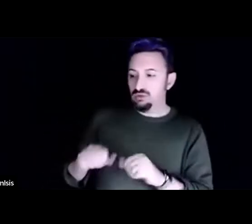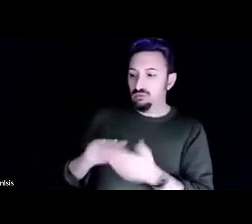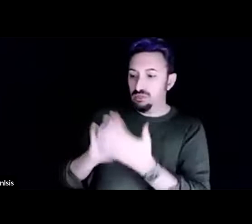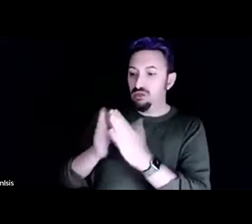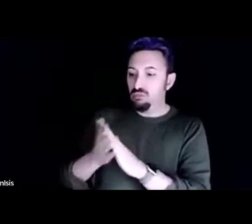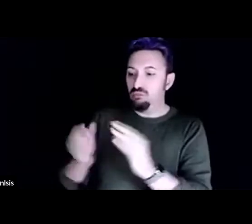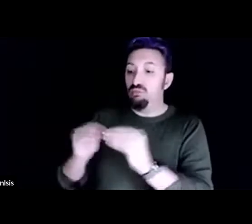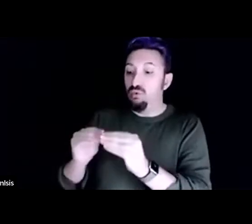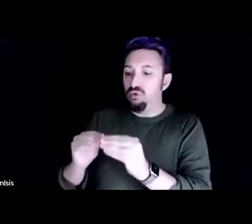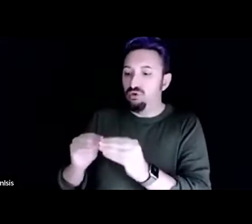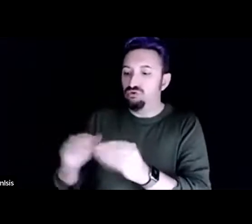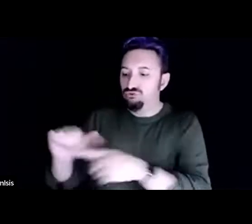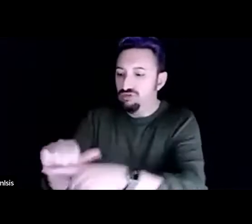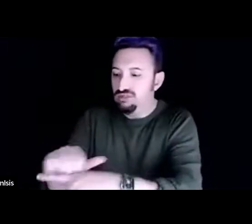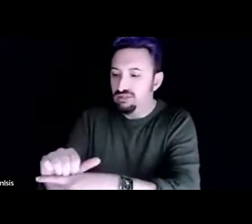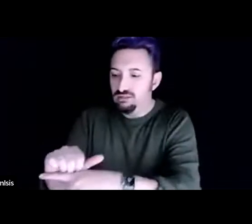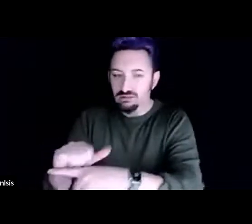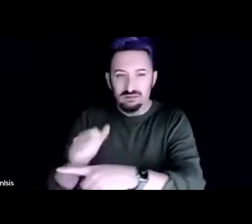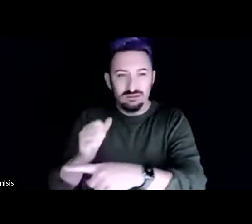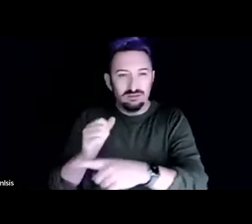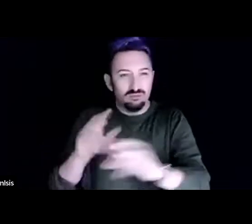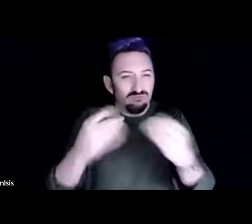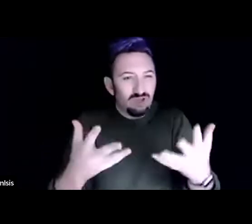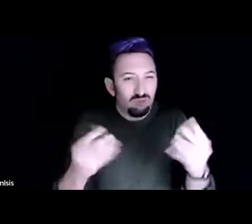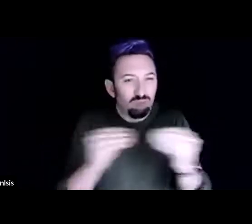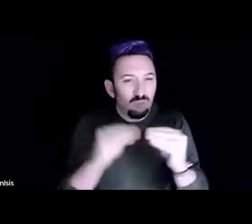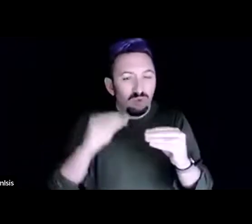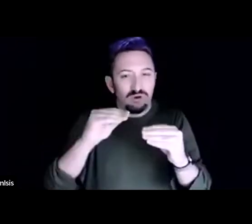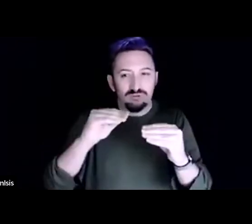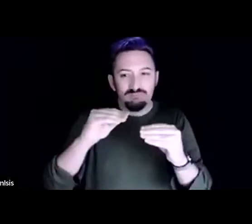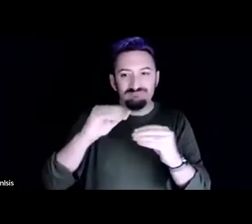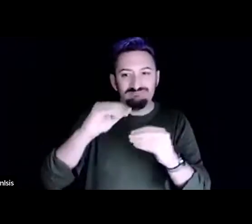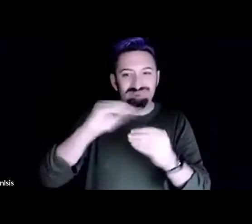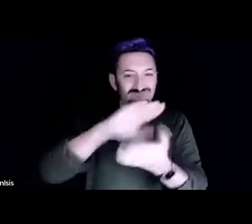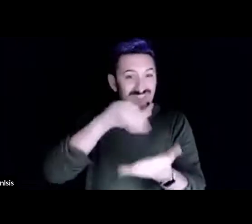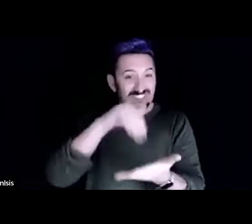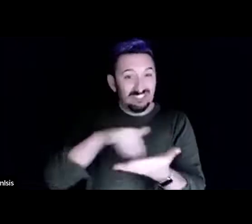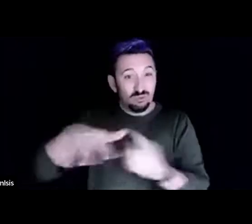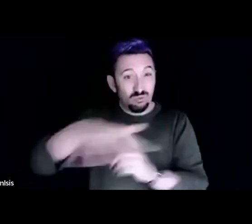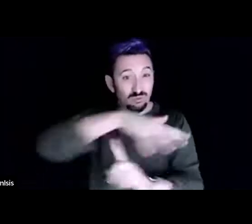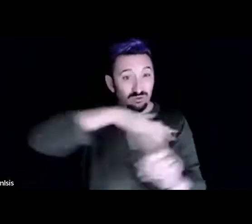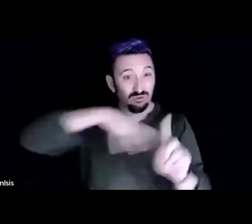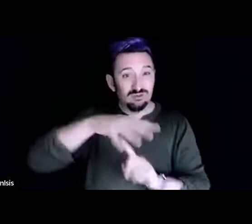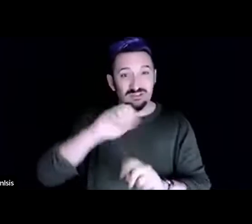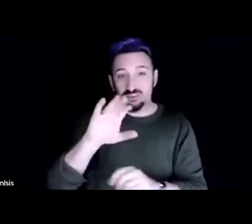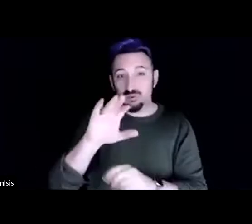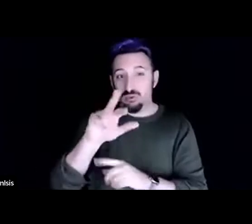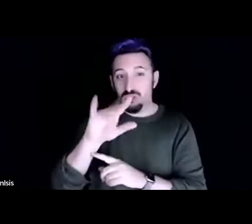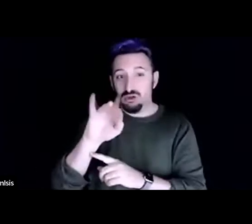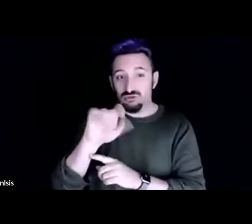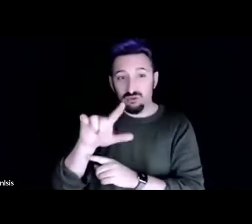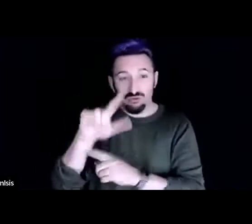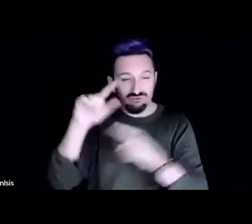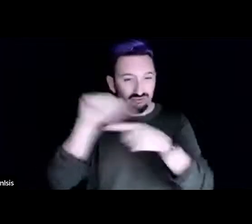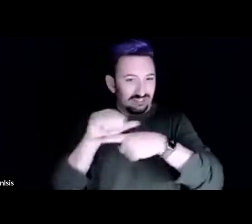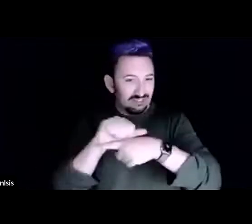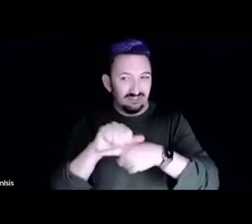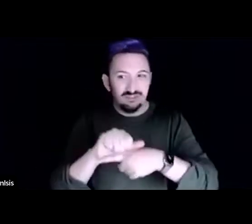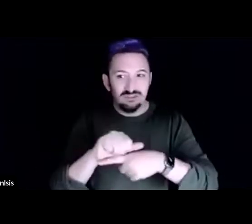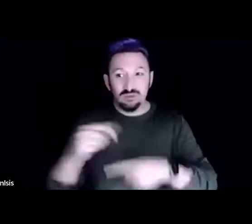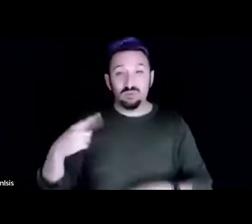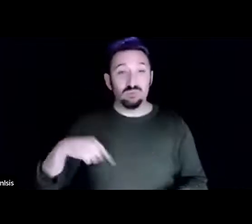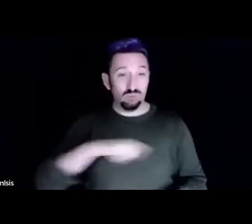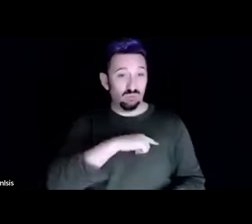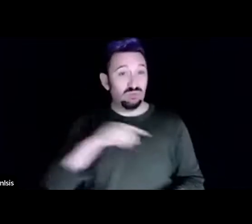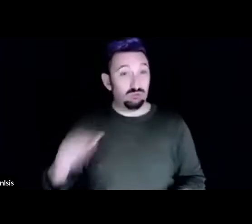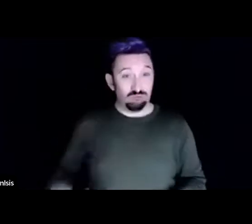how the world works? I think many of us grew up in a time where we were abstracted from the natural world. So understanding how it